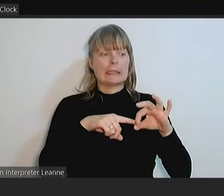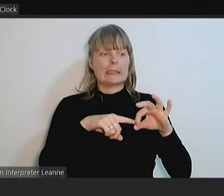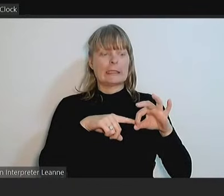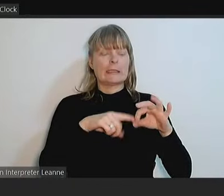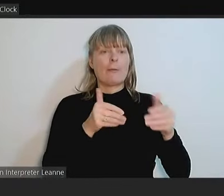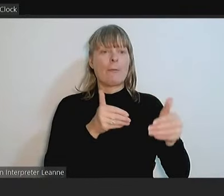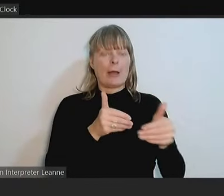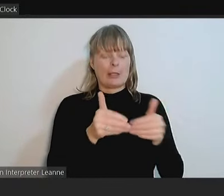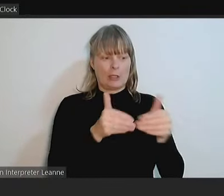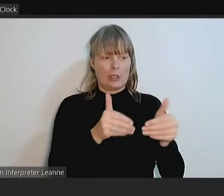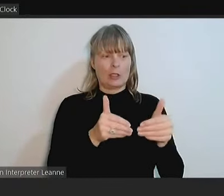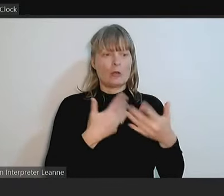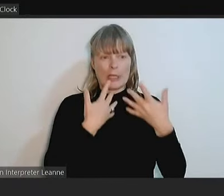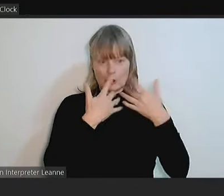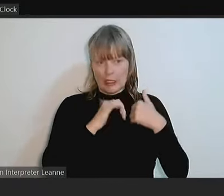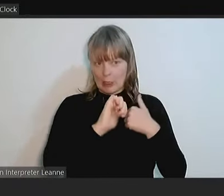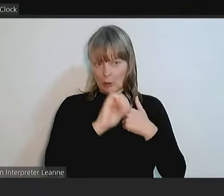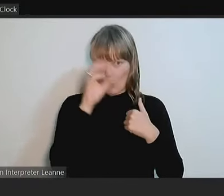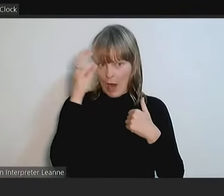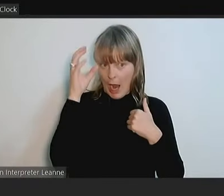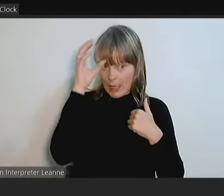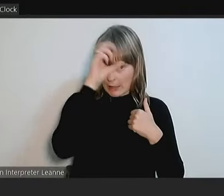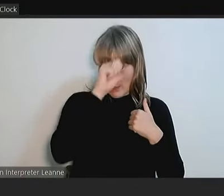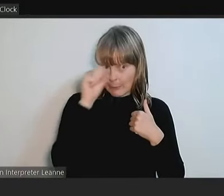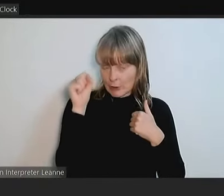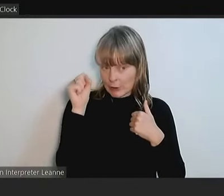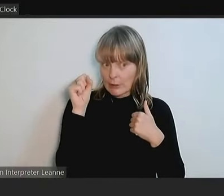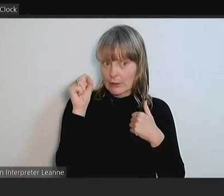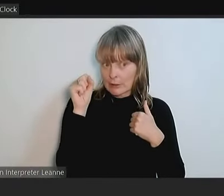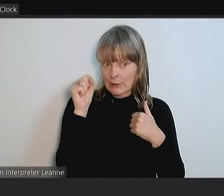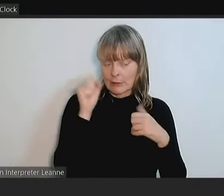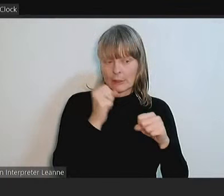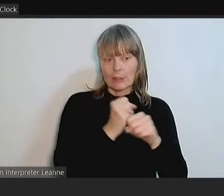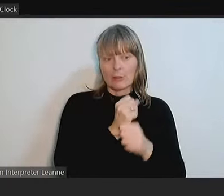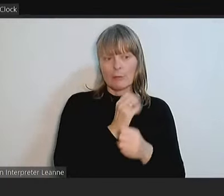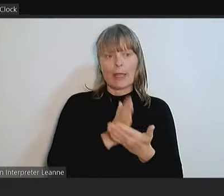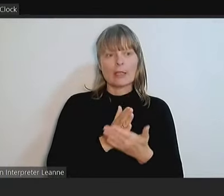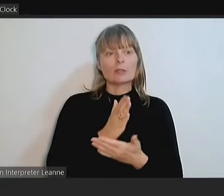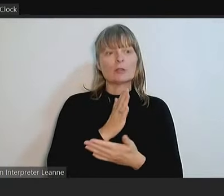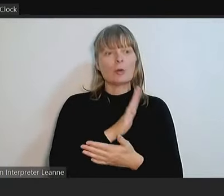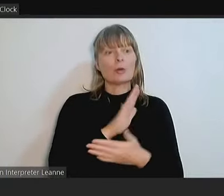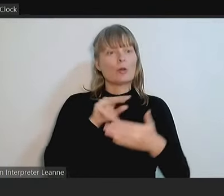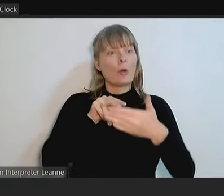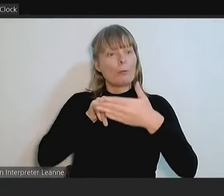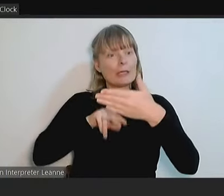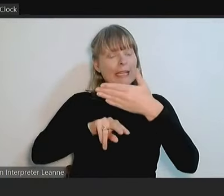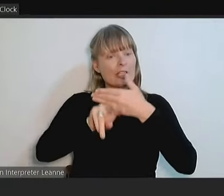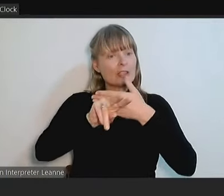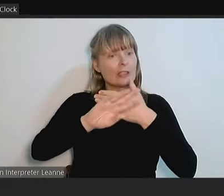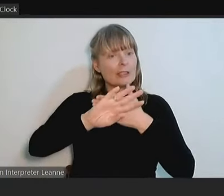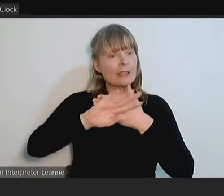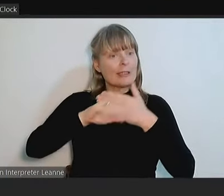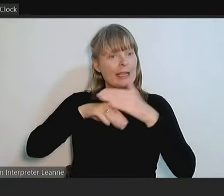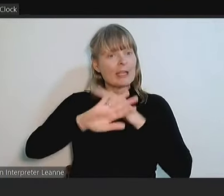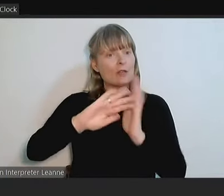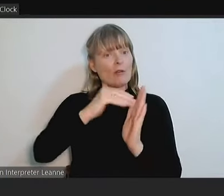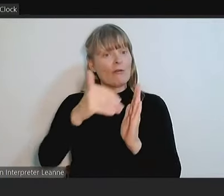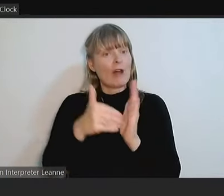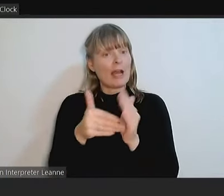to ensure that the open space levy that you're predicting in your financial plan is actually going to come in at that revenue level.